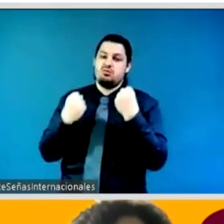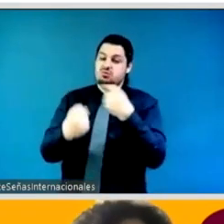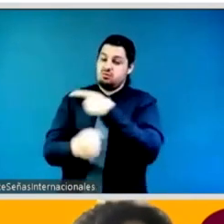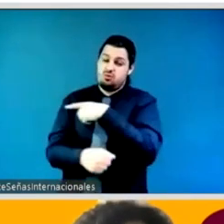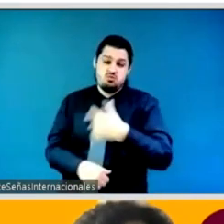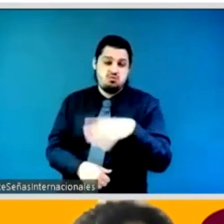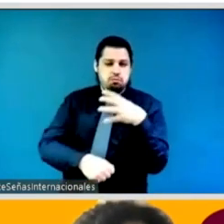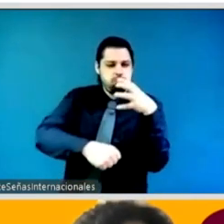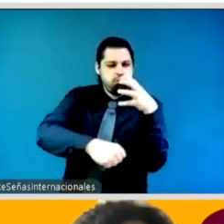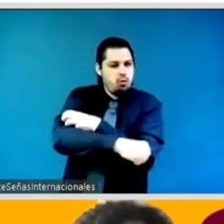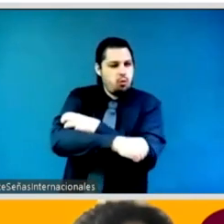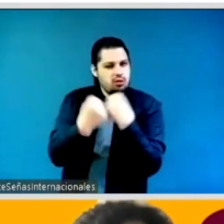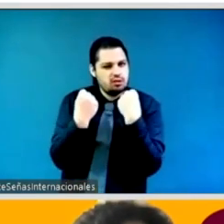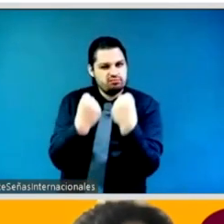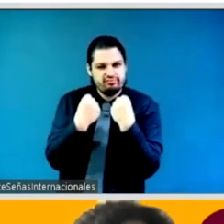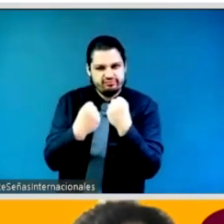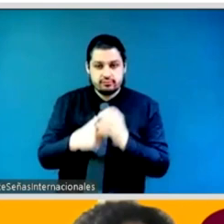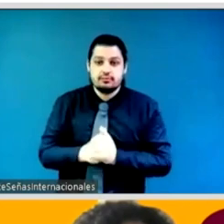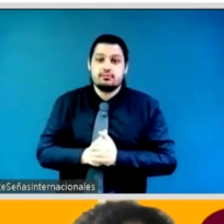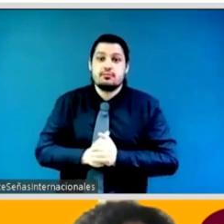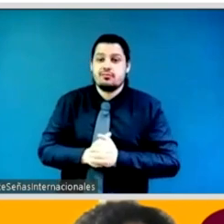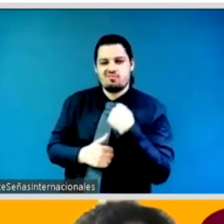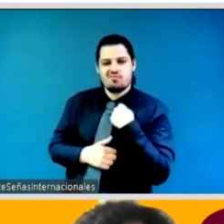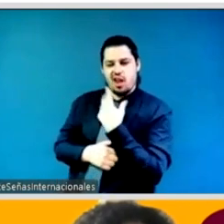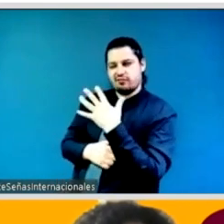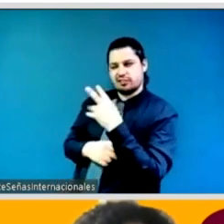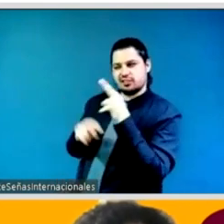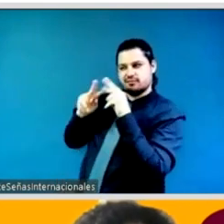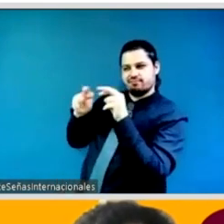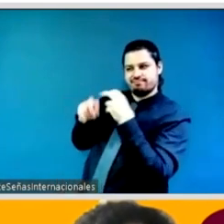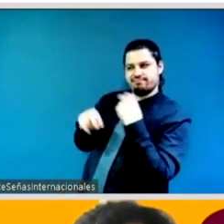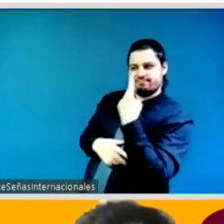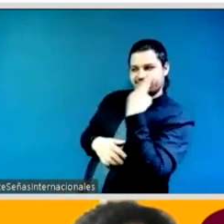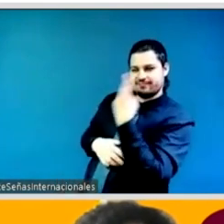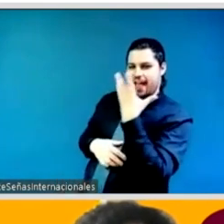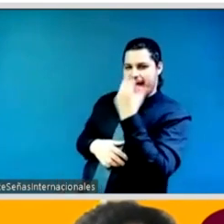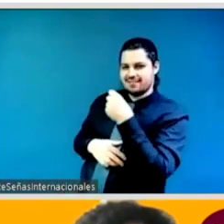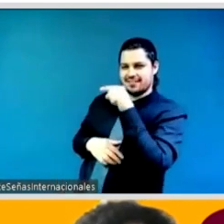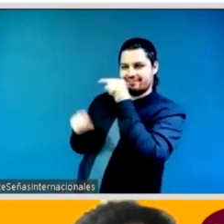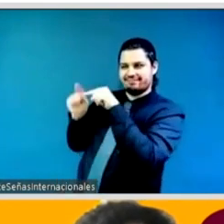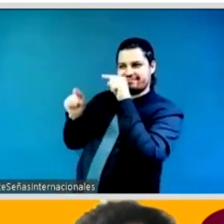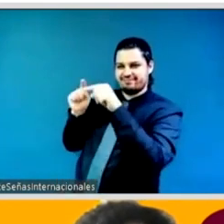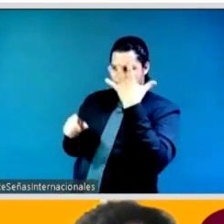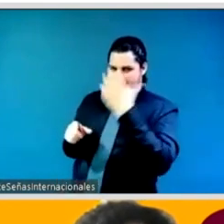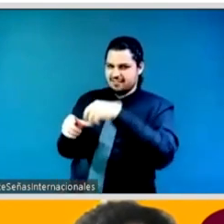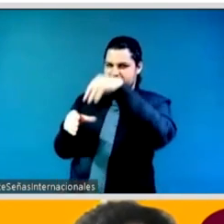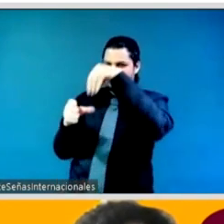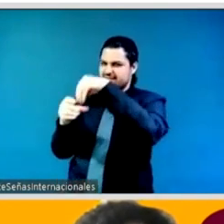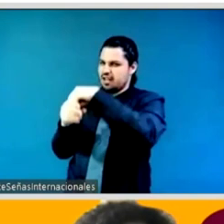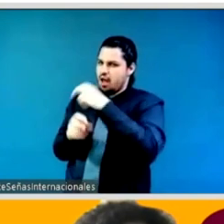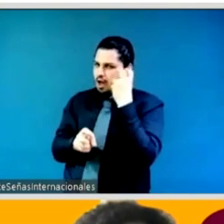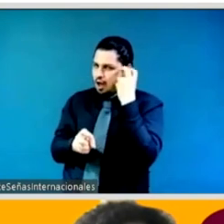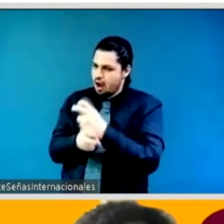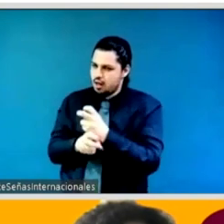but incredibly productive conversations around sexual and reproductive health and rights with religious leaders from all walks of life